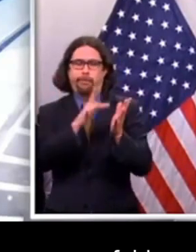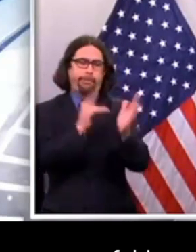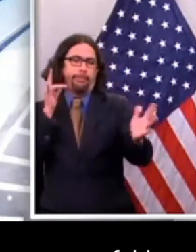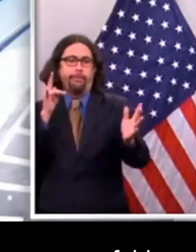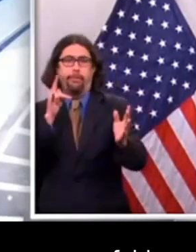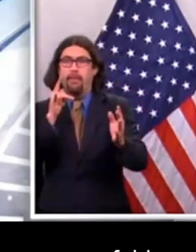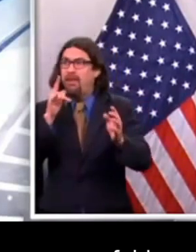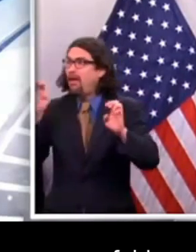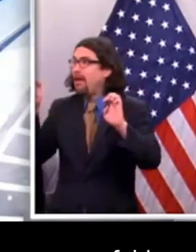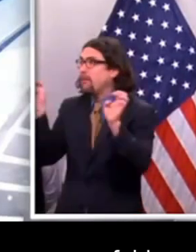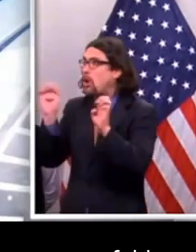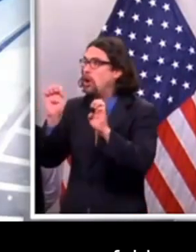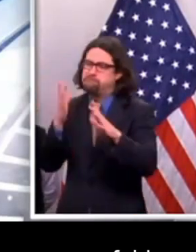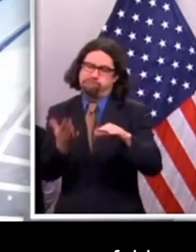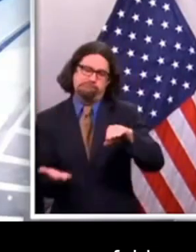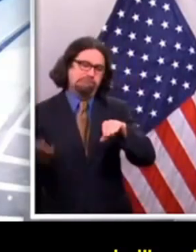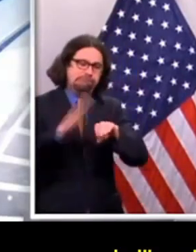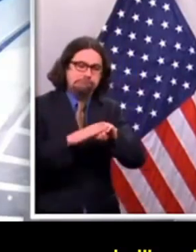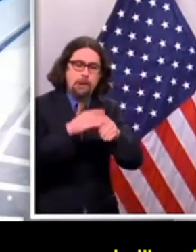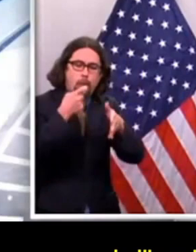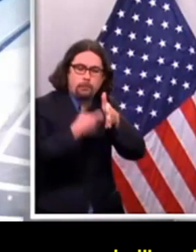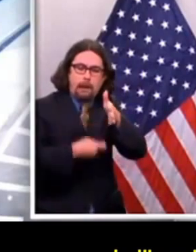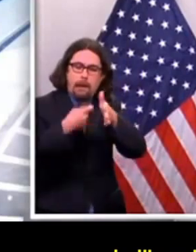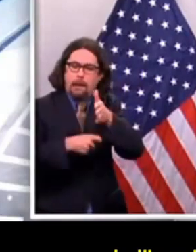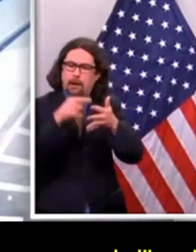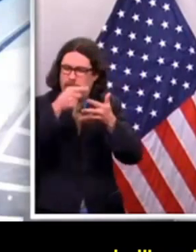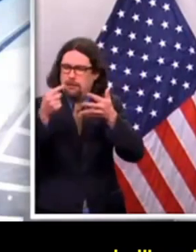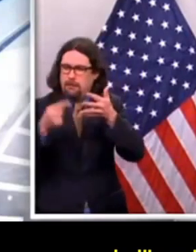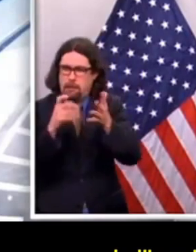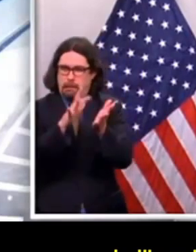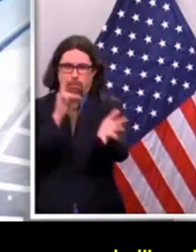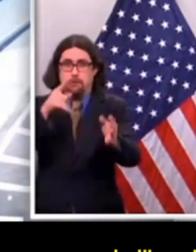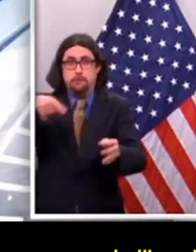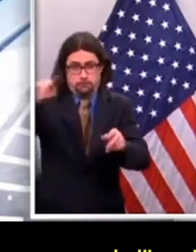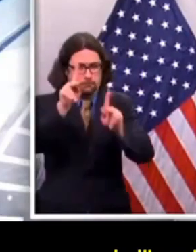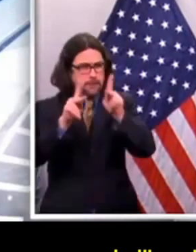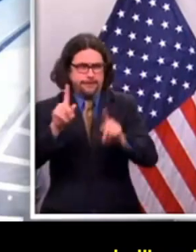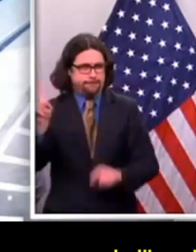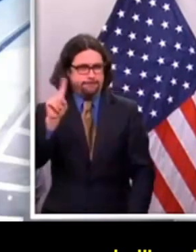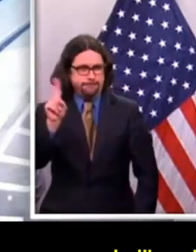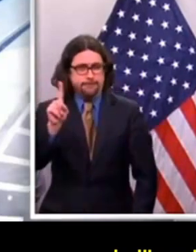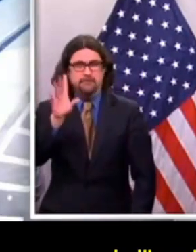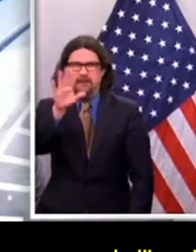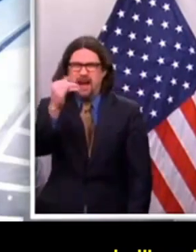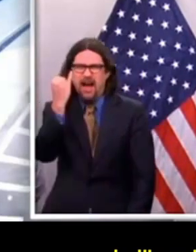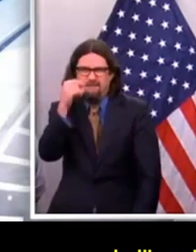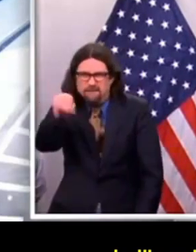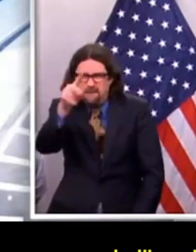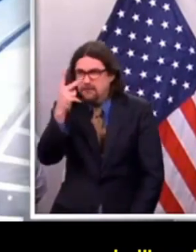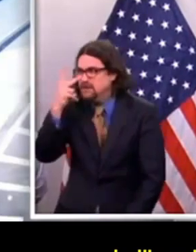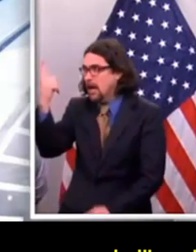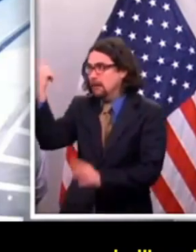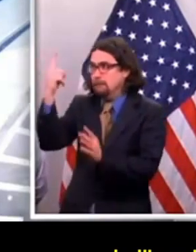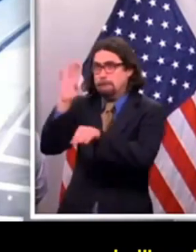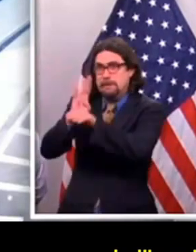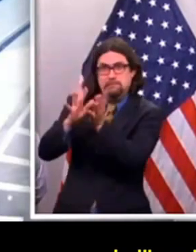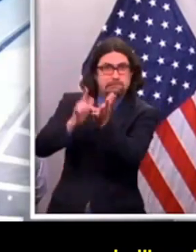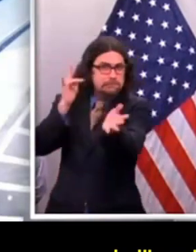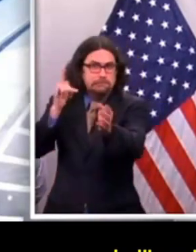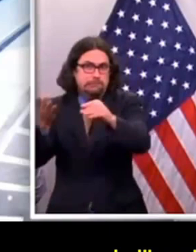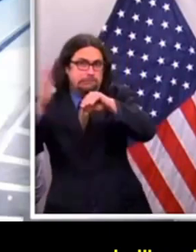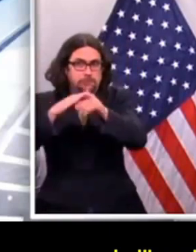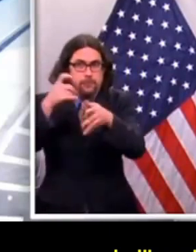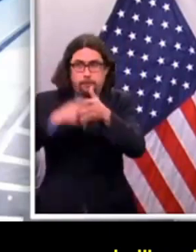gouging in the context of an emergency is illegal. If you experience it, please call 311 and the Taxi and Limousine Commission